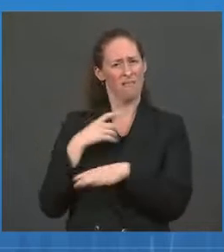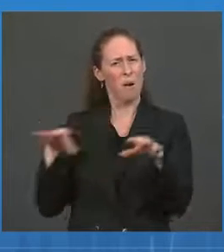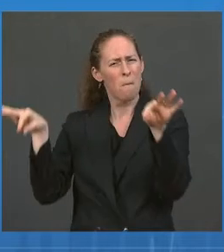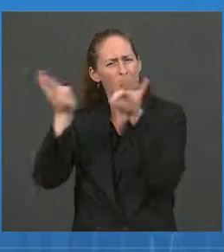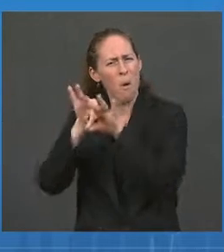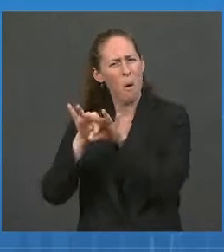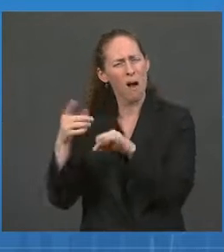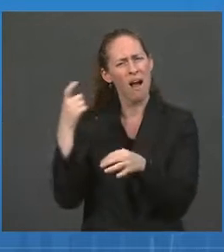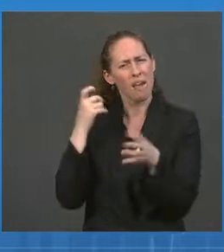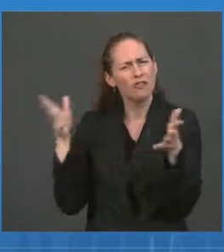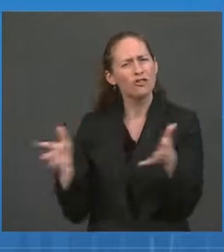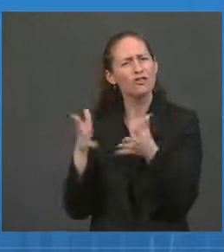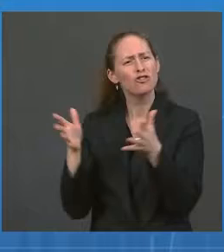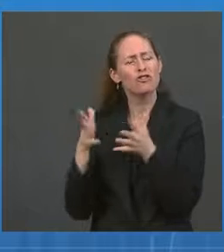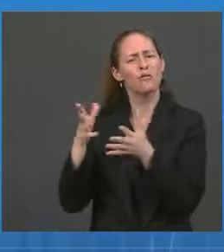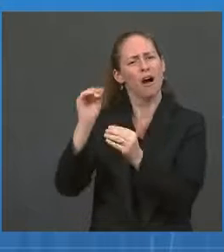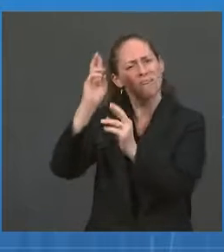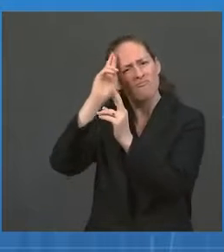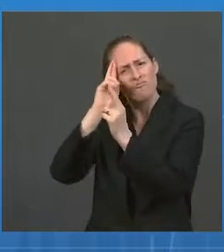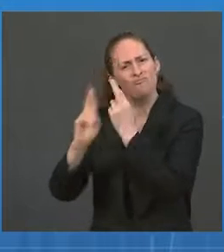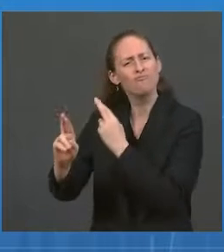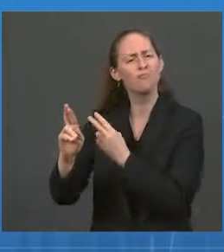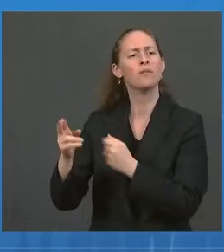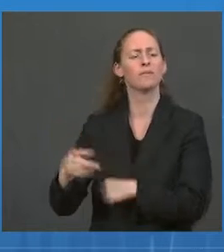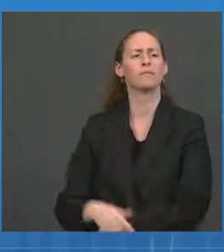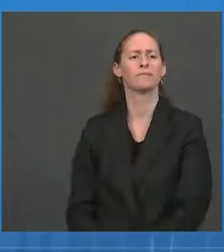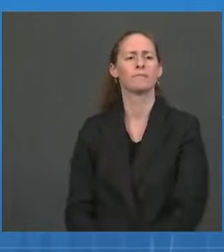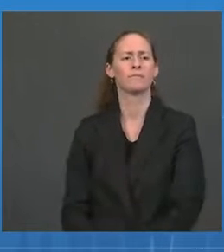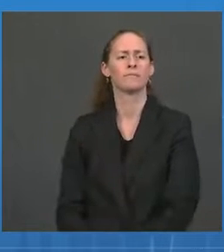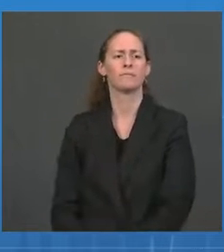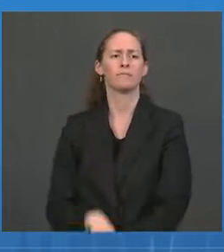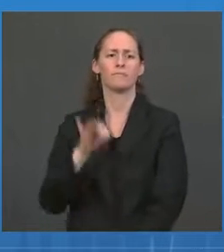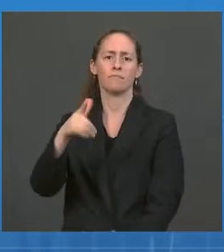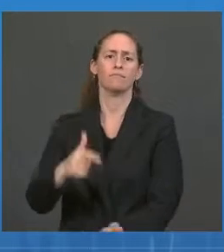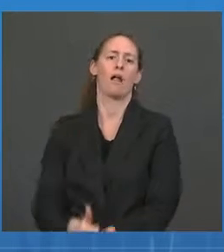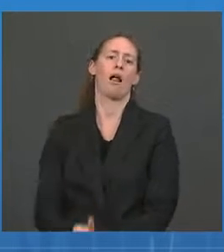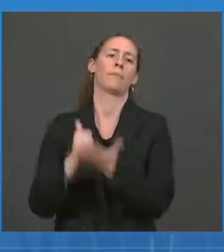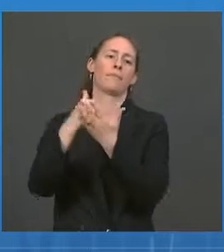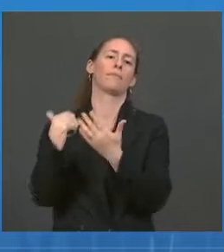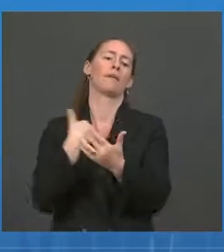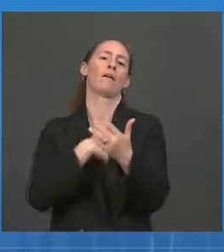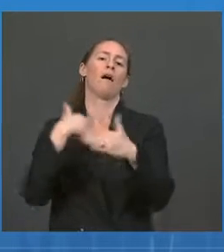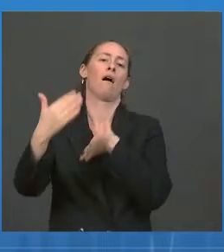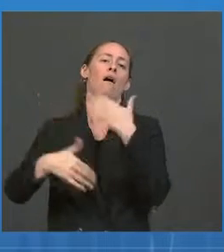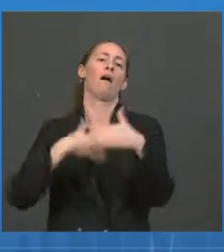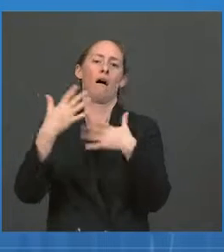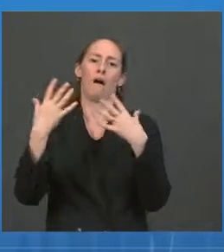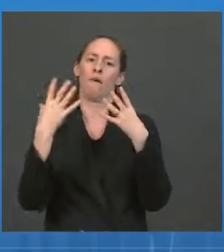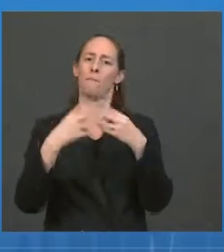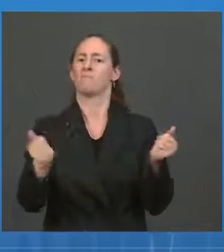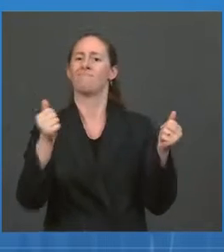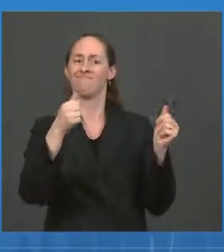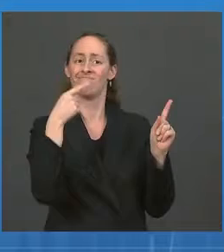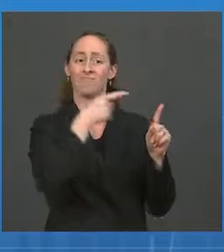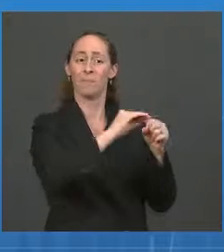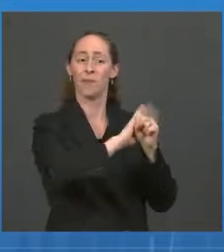dignity and respect. That's the approach that will help us accelerate the path out of this pandemic. Thanks for your time today, and I'll pass it on to Dr.